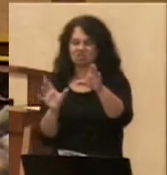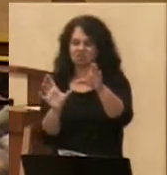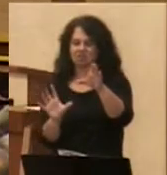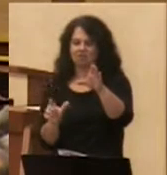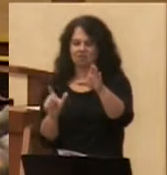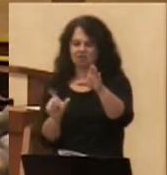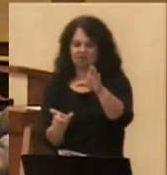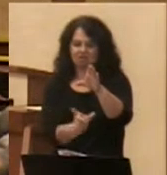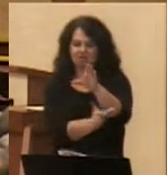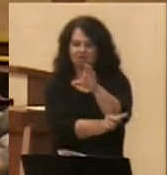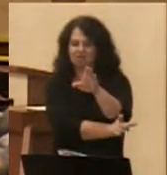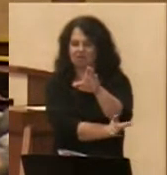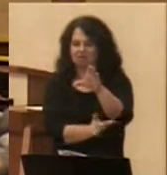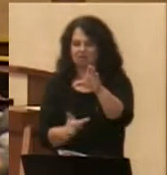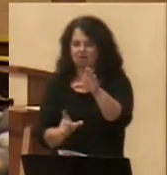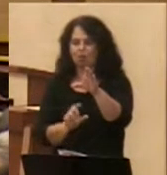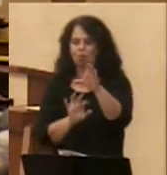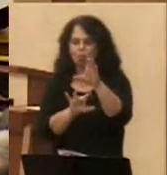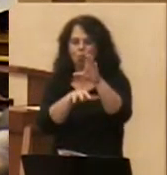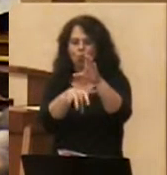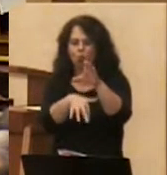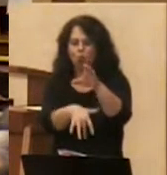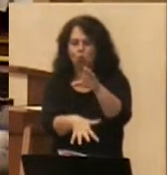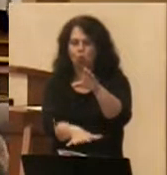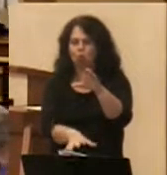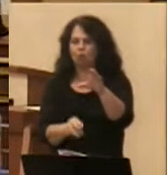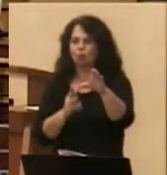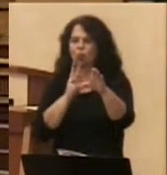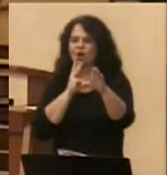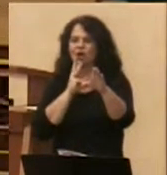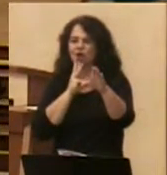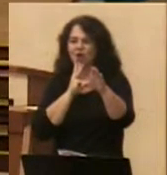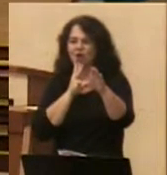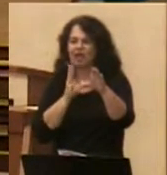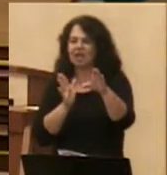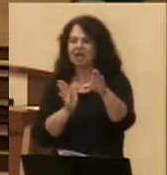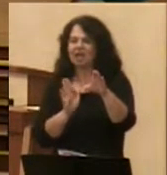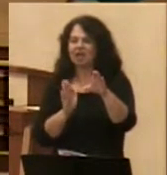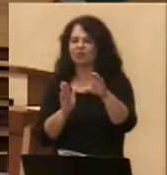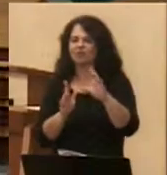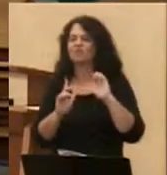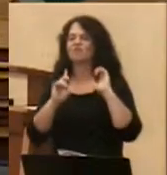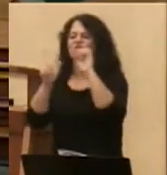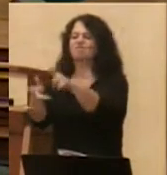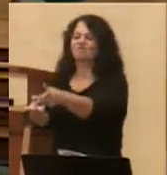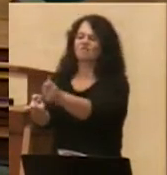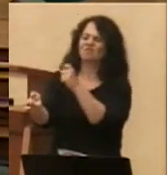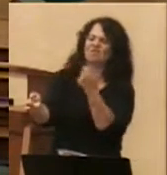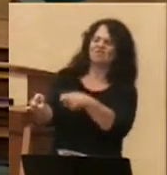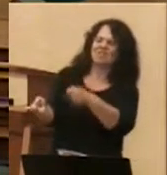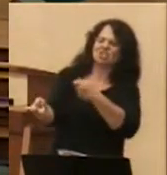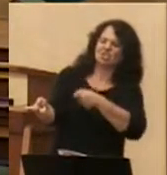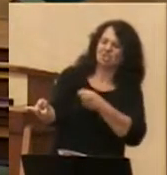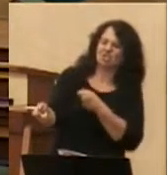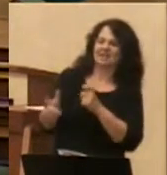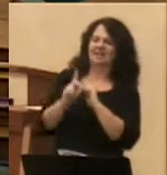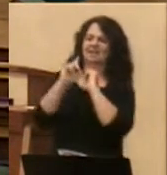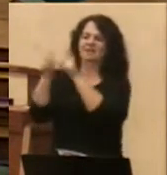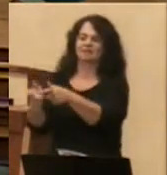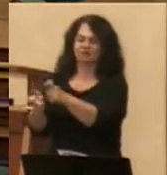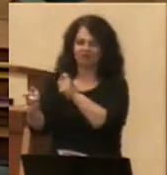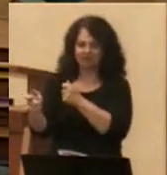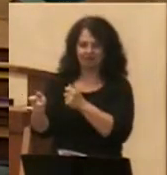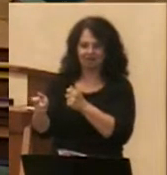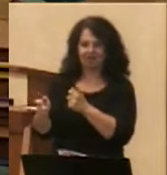Are not water and fishing and discipleship commonplace in Jesus' teaching and ministry?